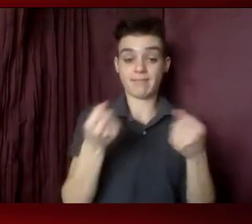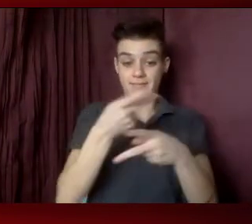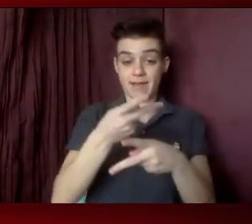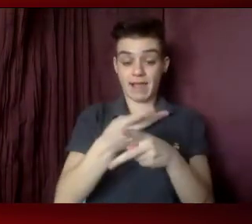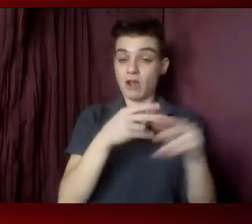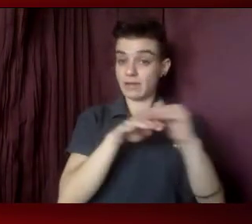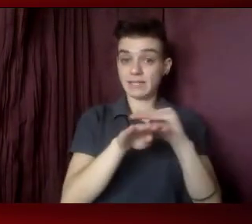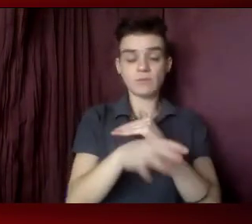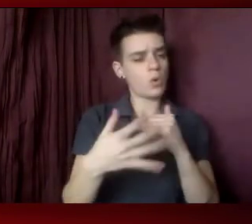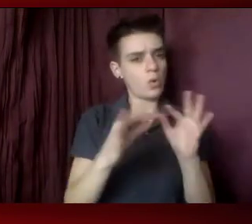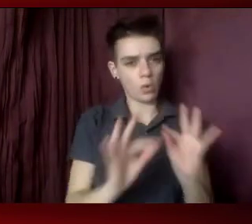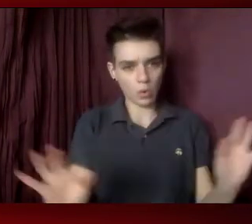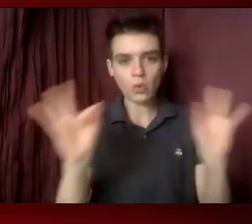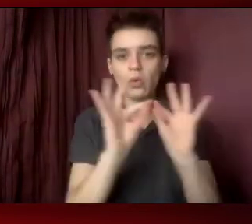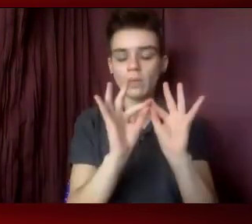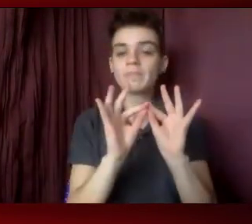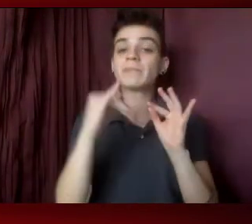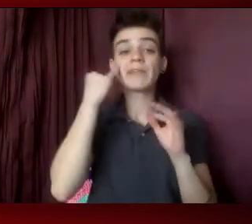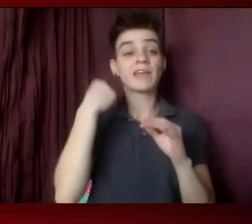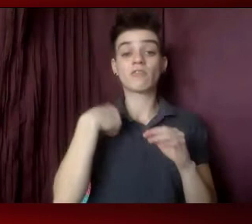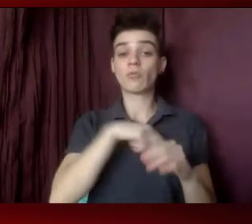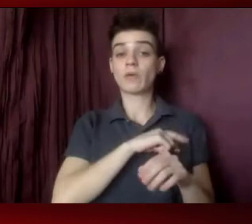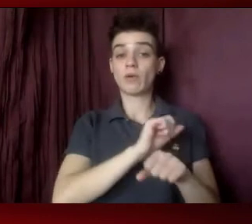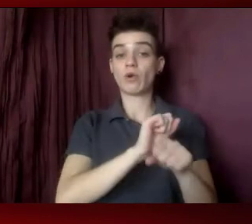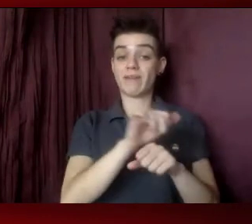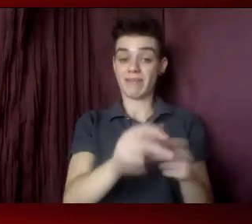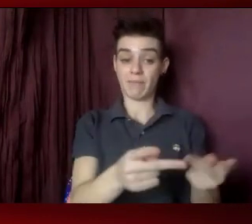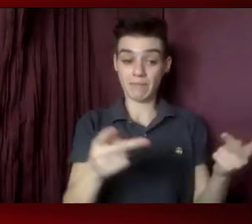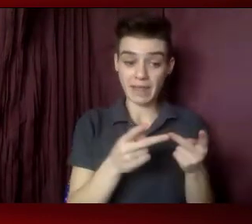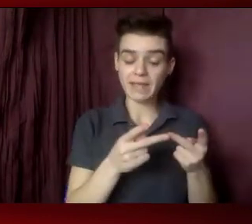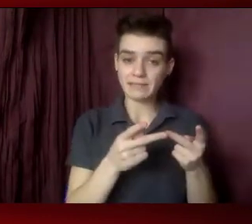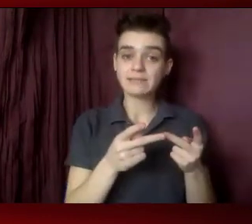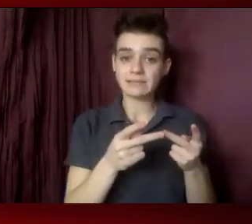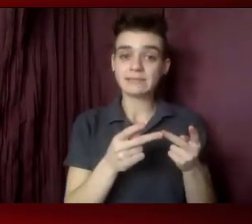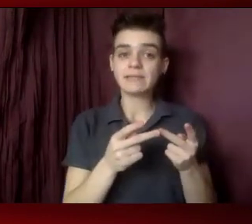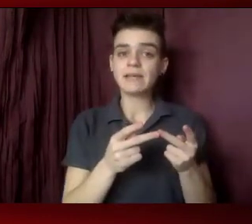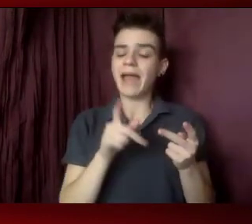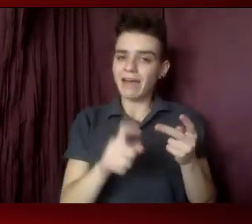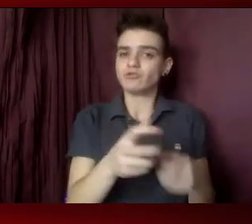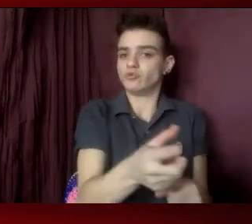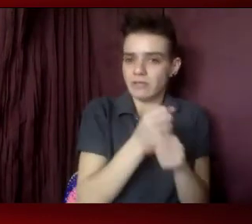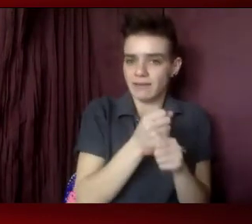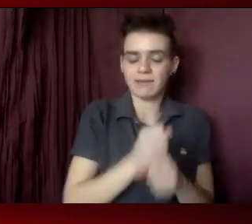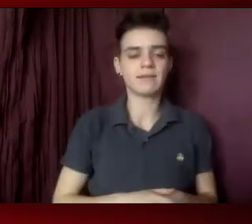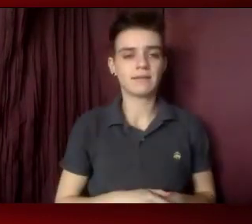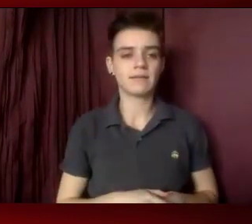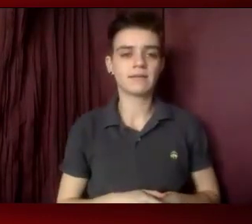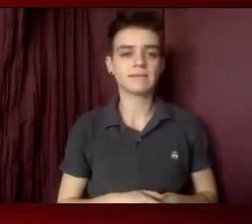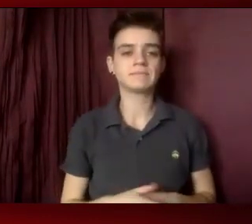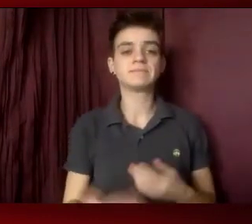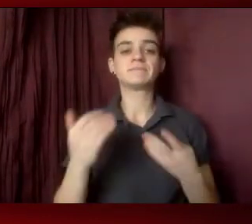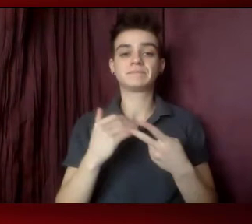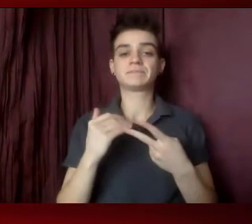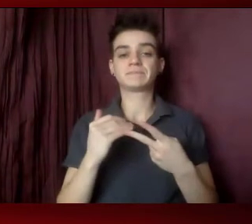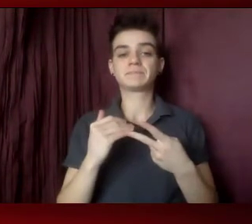working in biomedical space to be able to prevent and treat HIV, you got to be able to get those interventions or they don't matter. We have to continuously